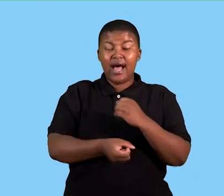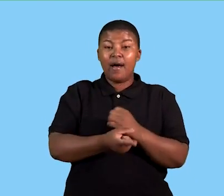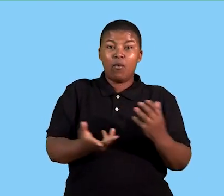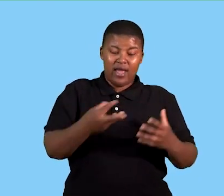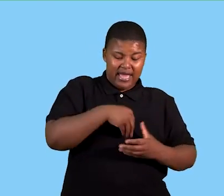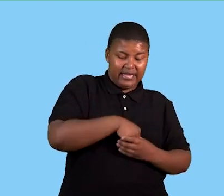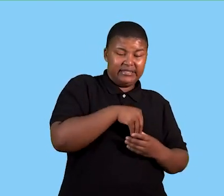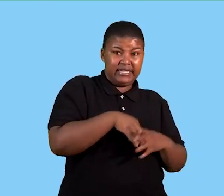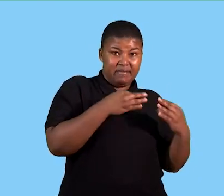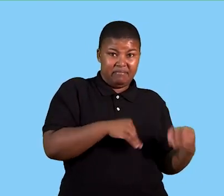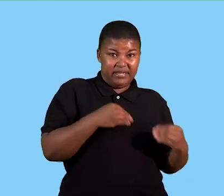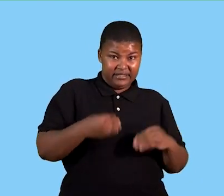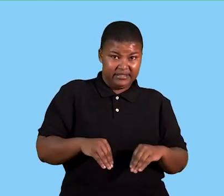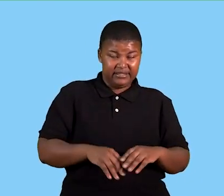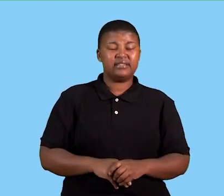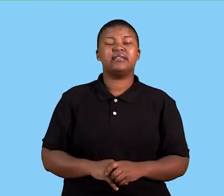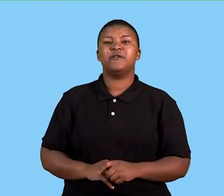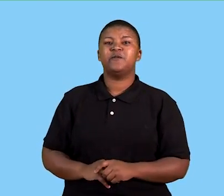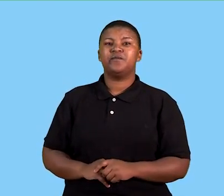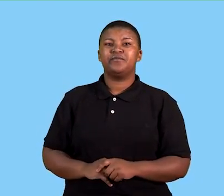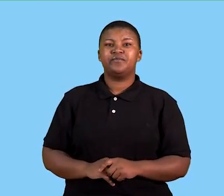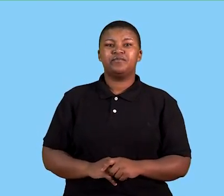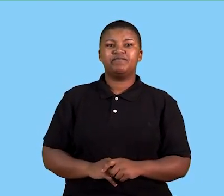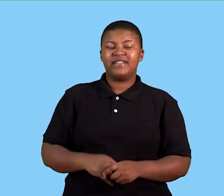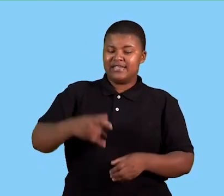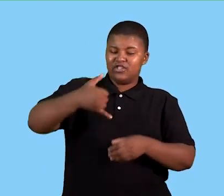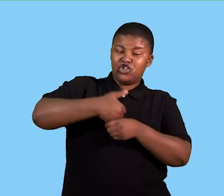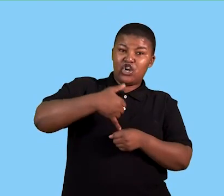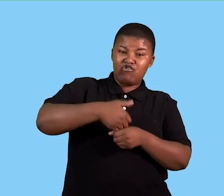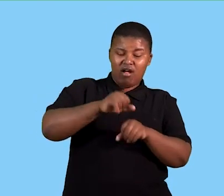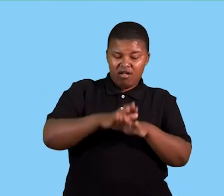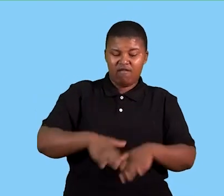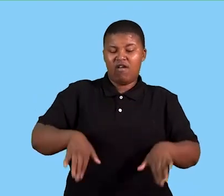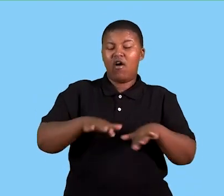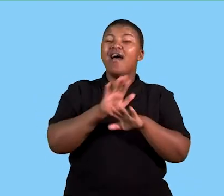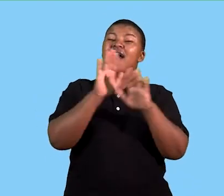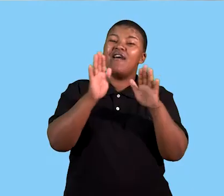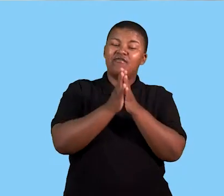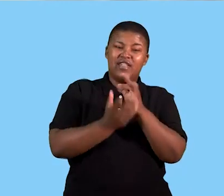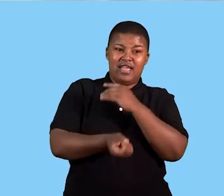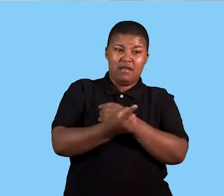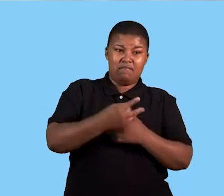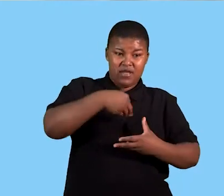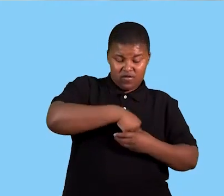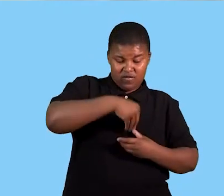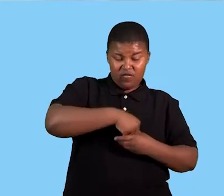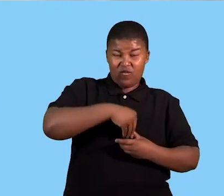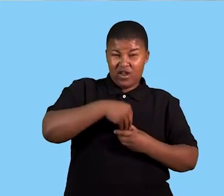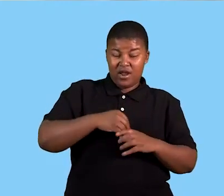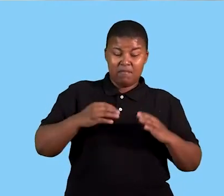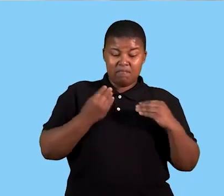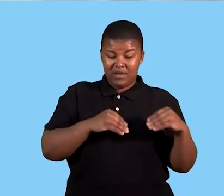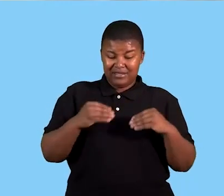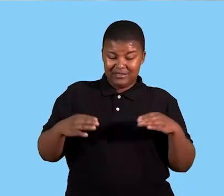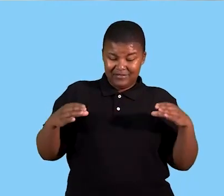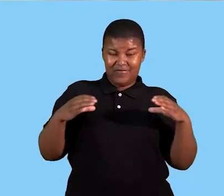the business. We also talk about the internal environment. Everything that happens in the four